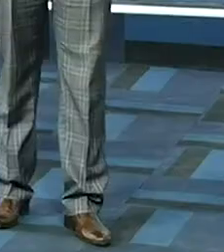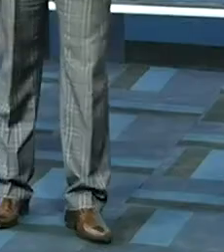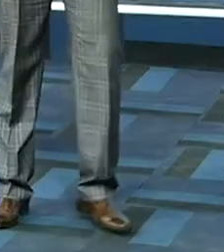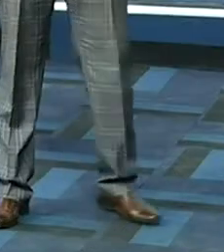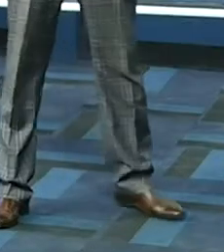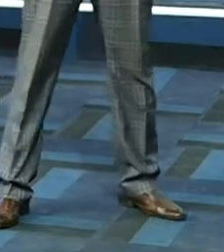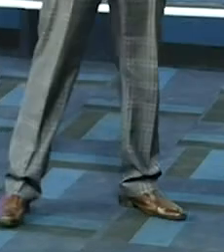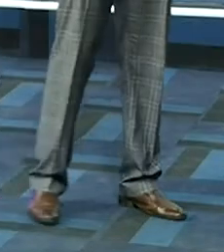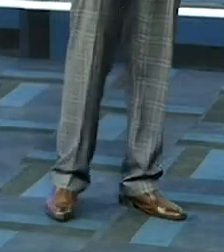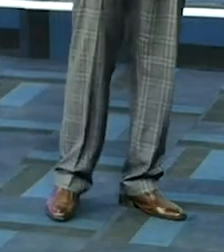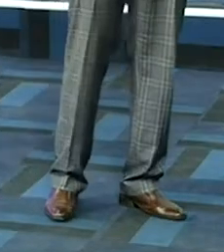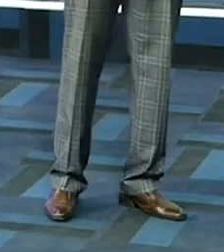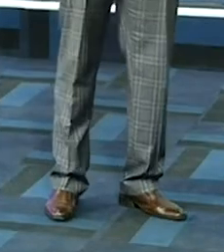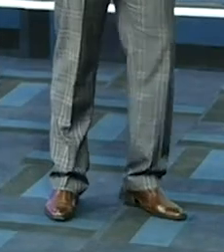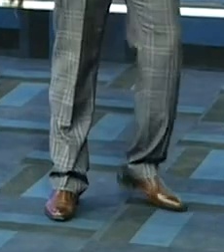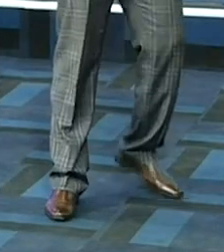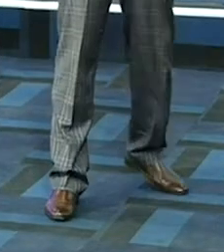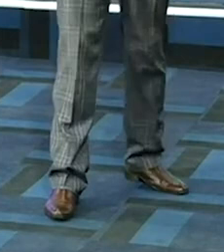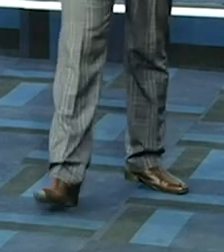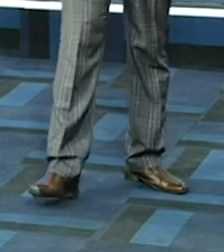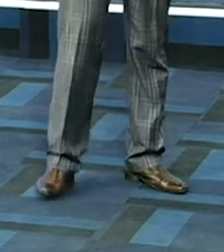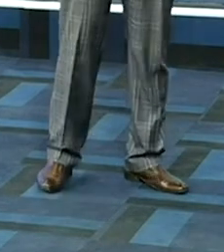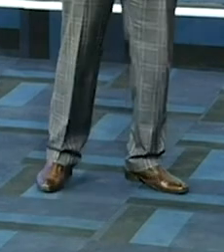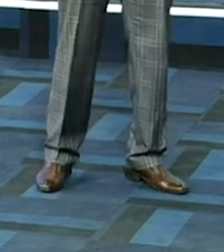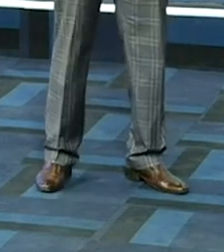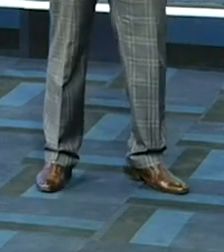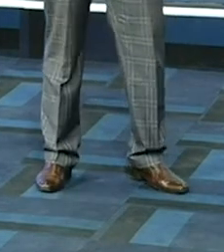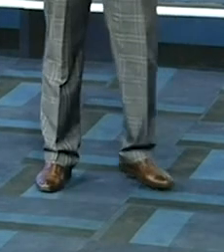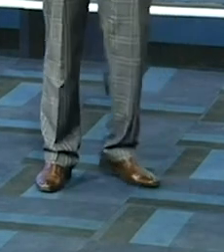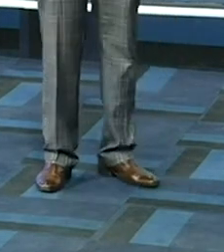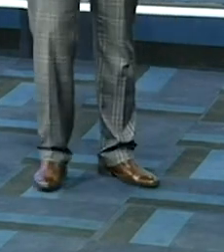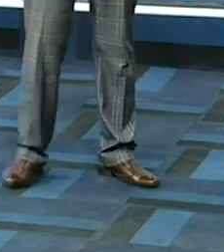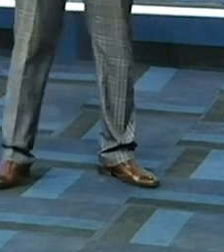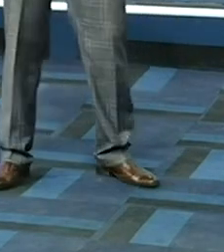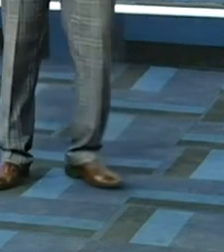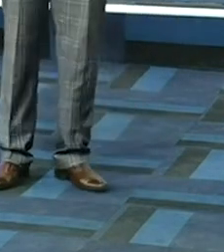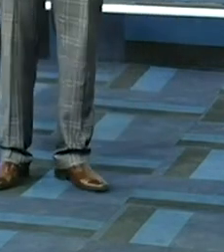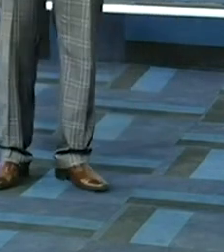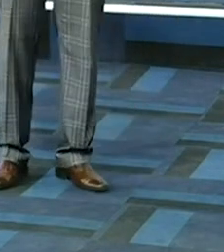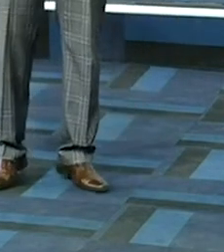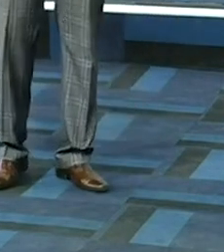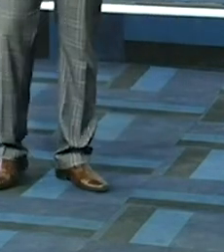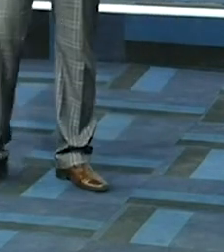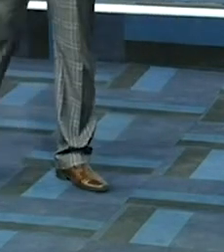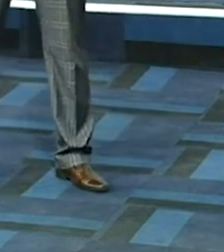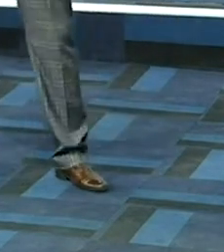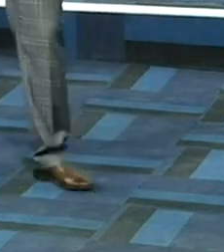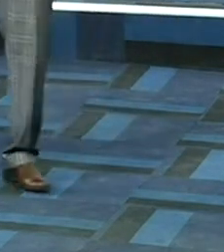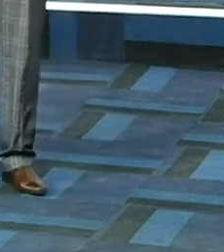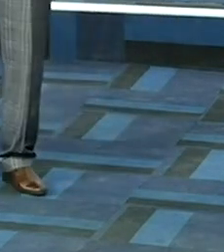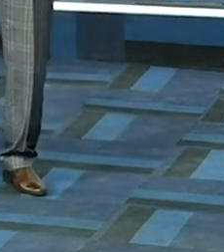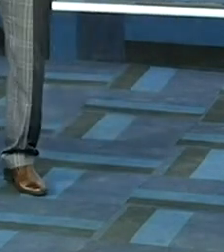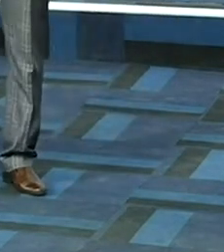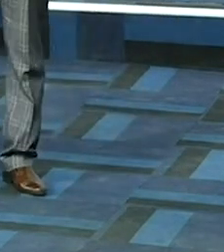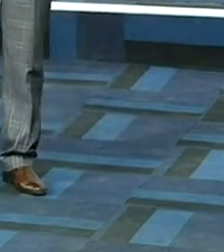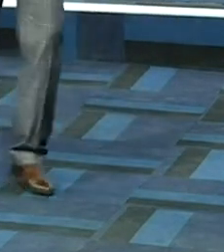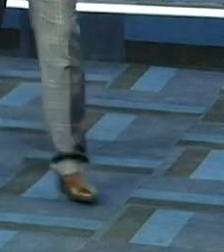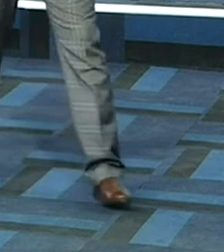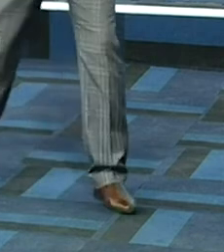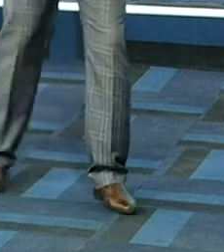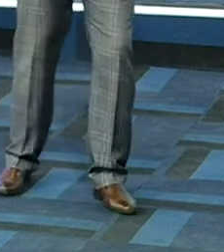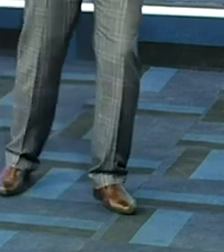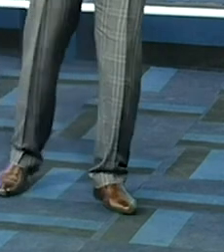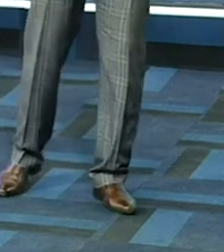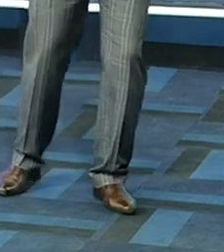God the Samuriter put it very well he says marvelous grace of our loving Lord